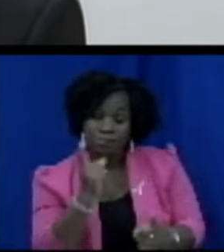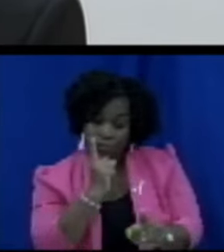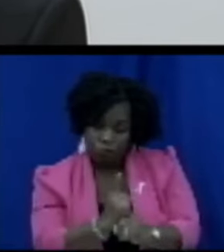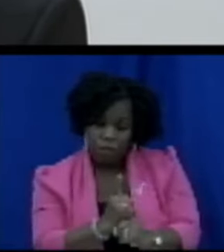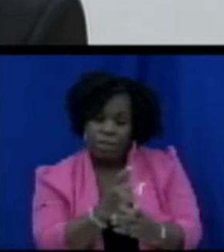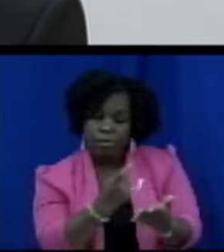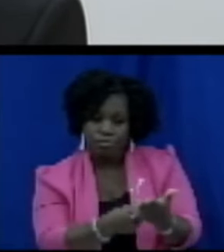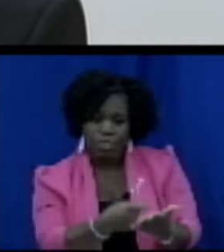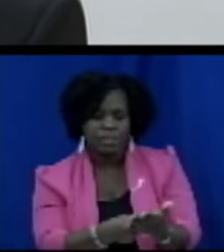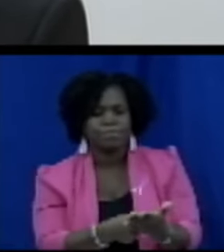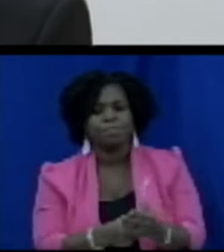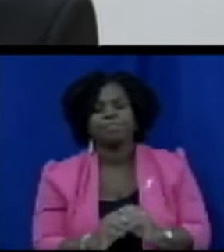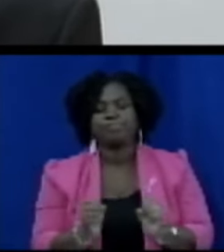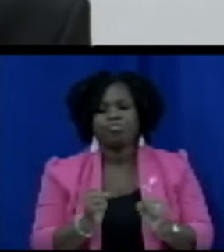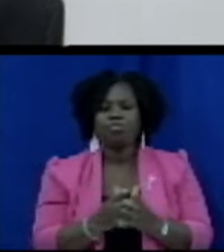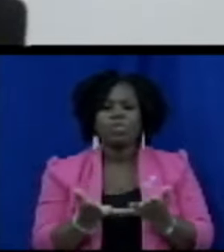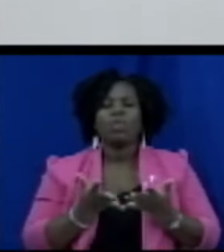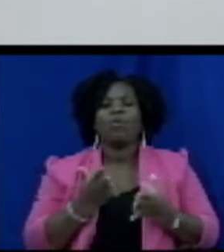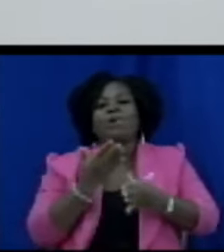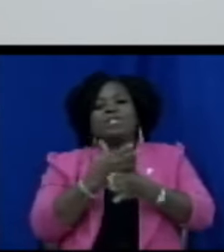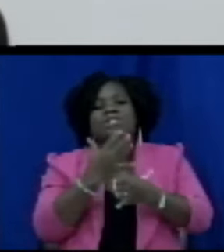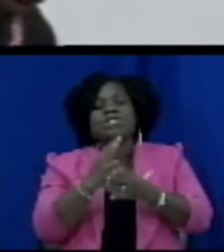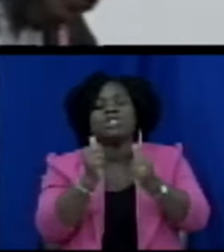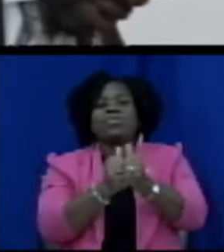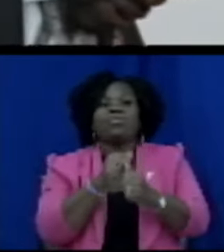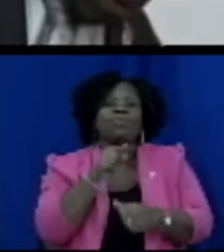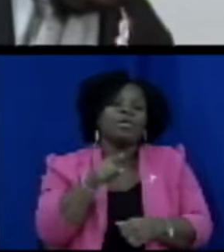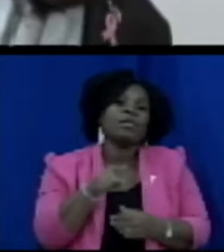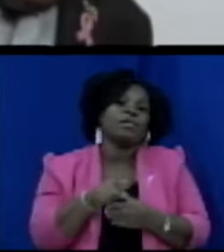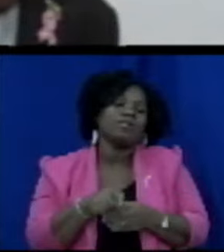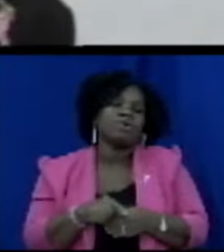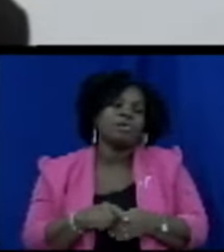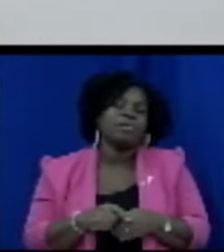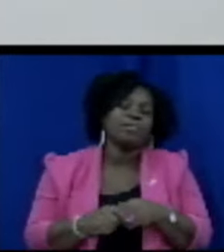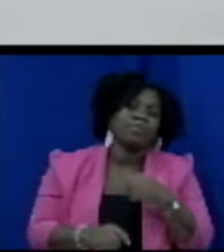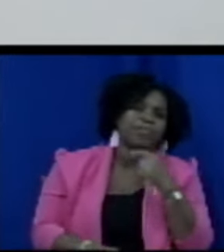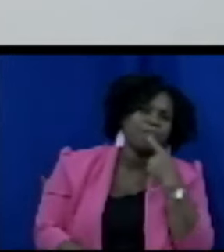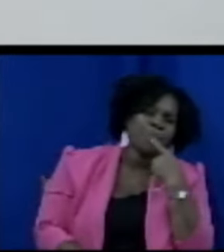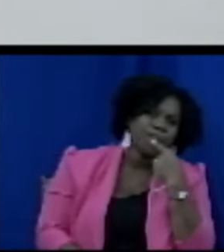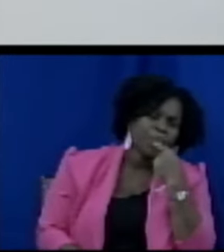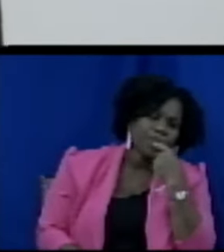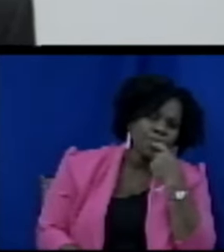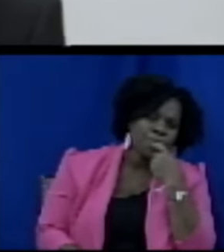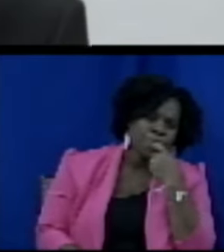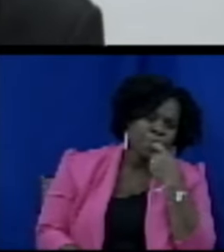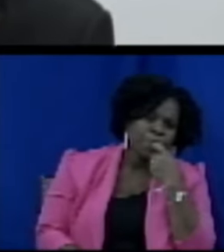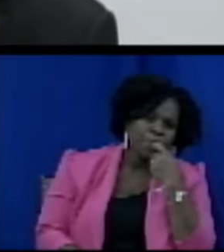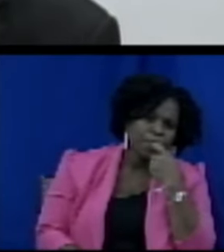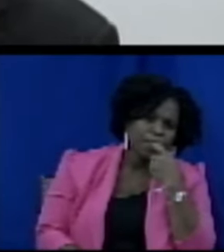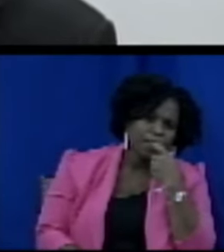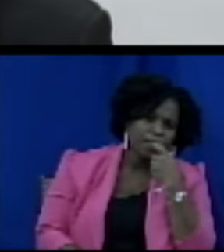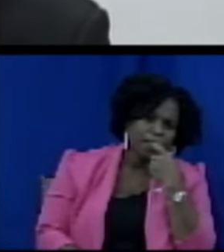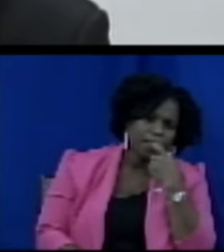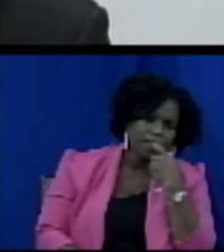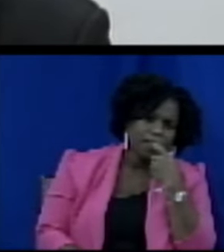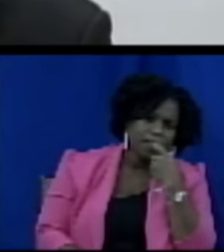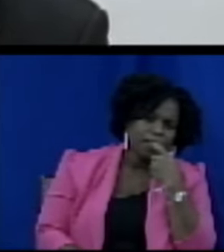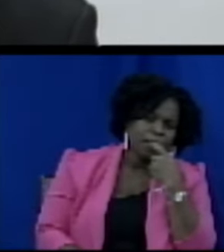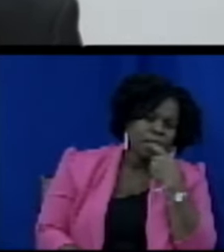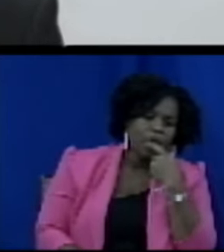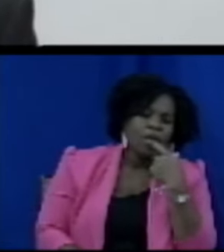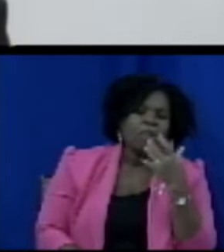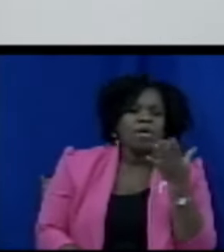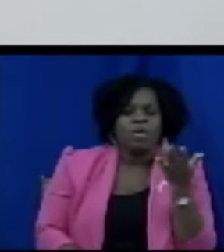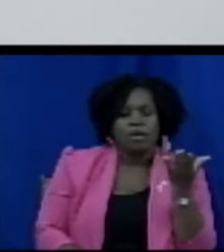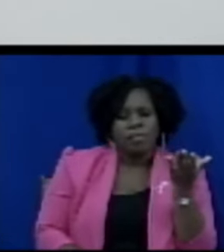fact I want to share with you I want to share with you the